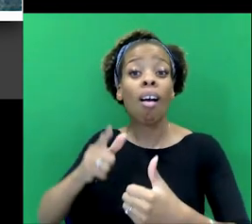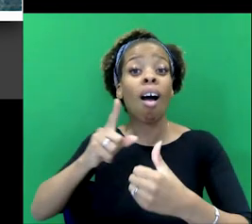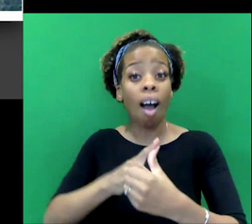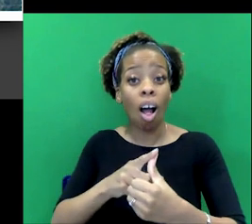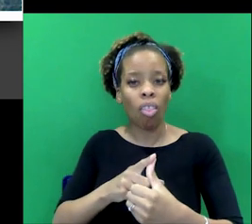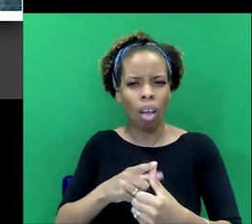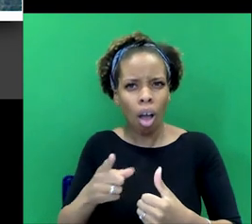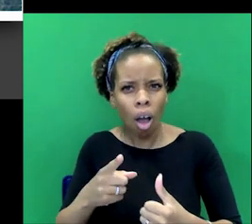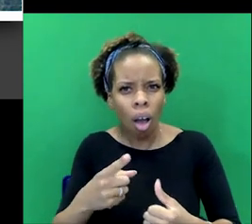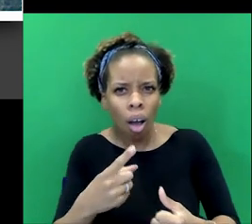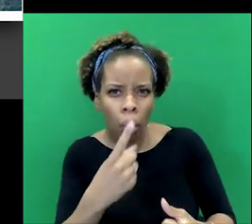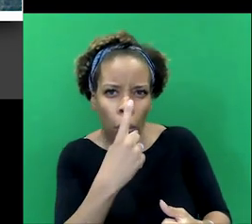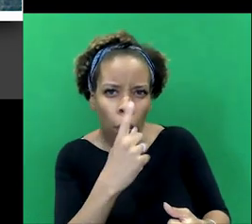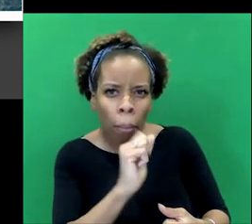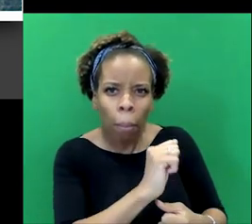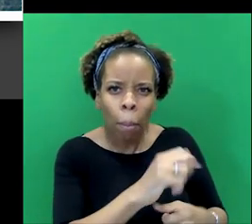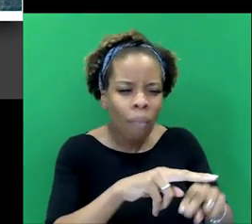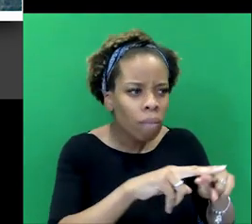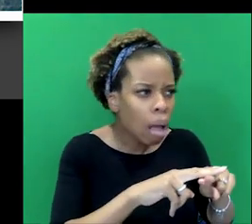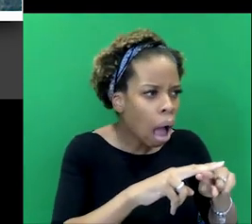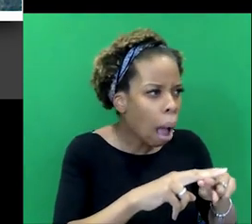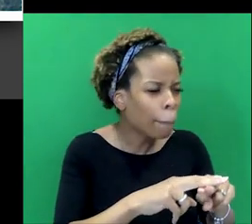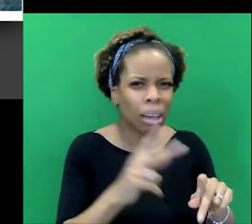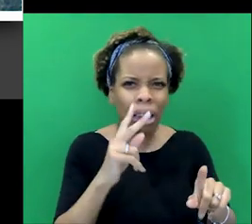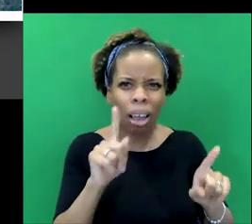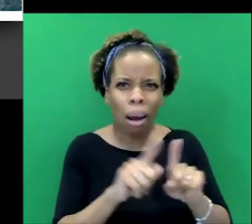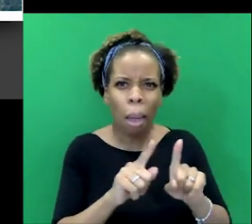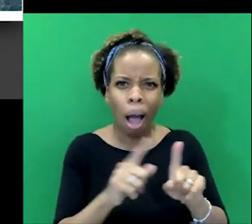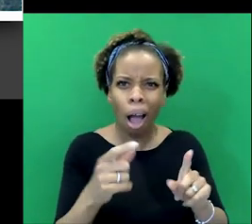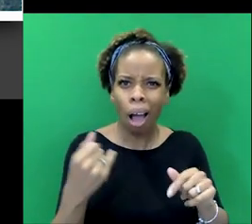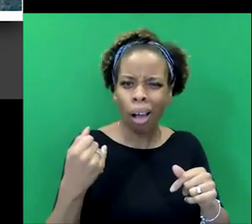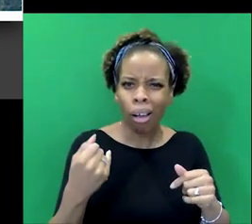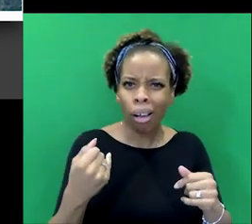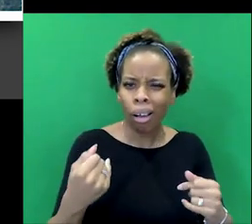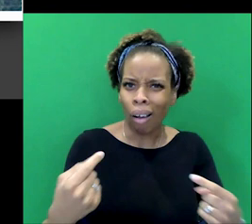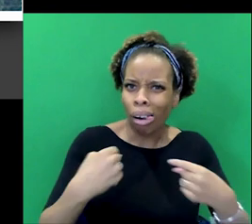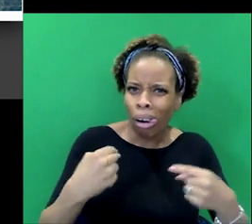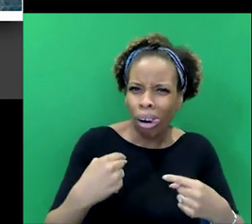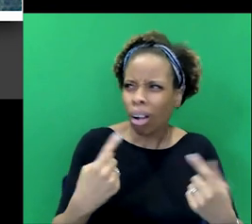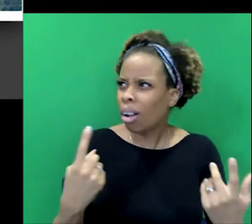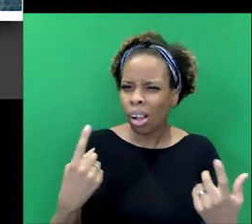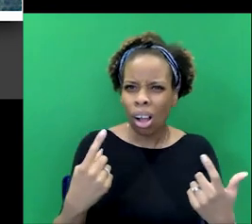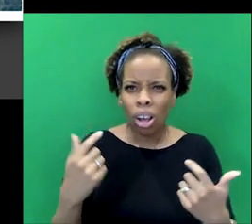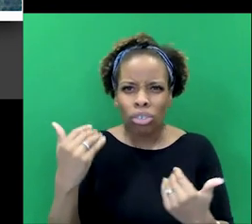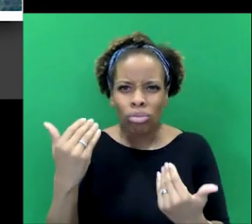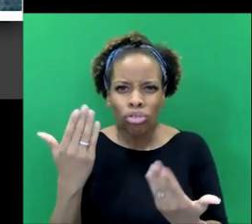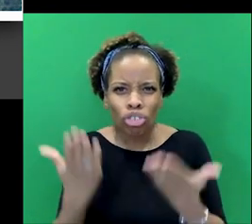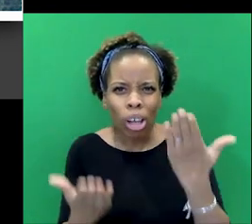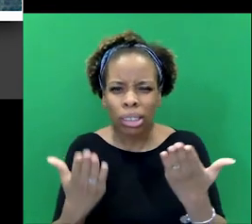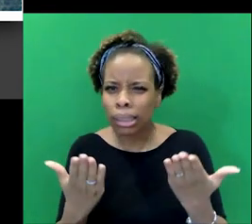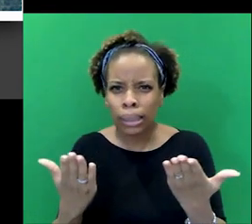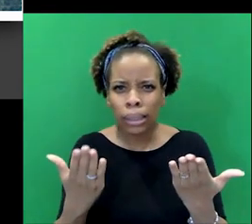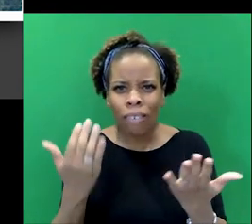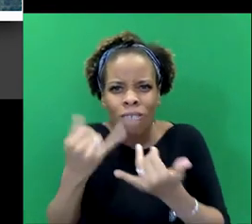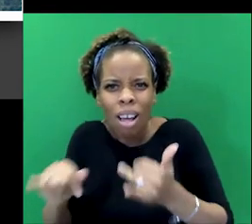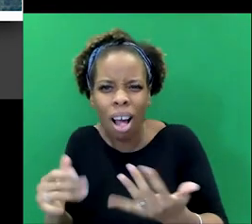this Parsi family that's been victimized. He feels that a miscarriage of justice has happened. And he's going to rise